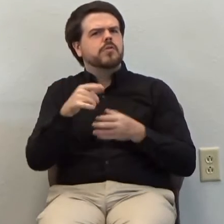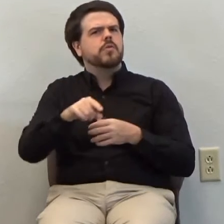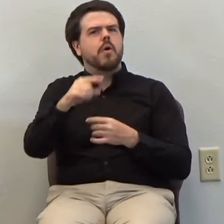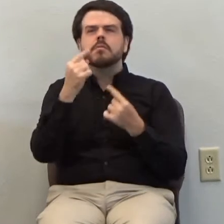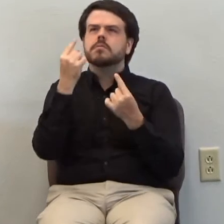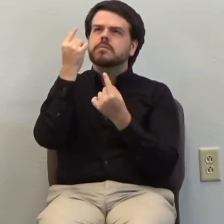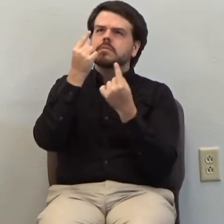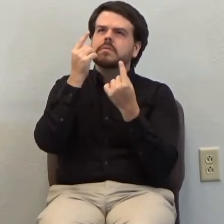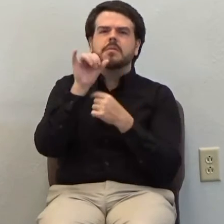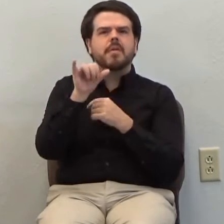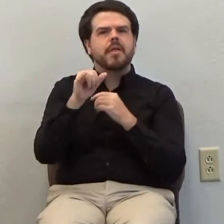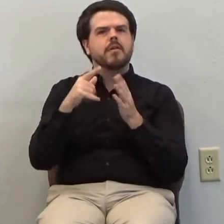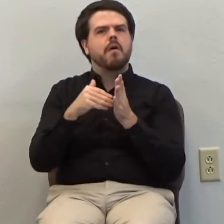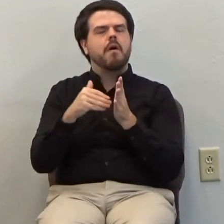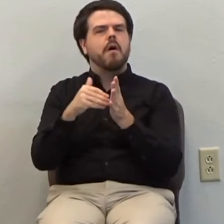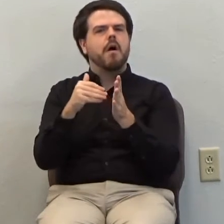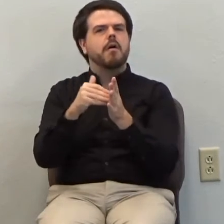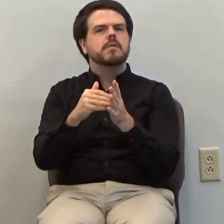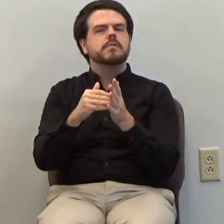often.